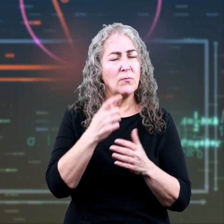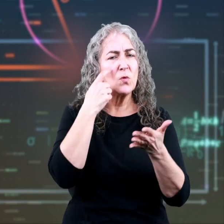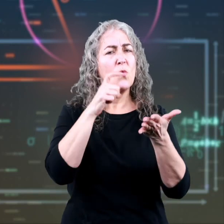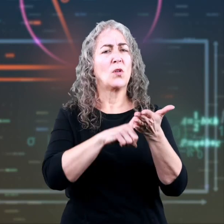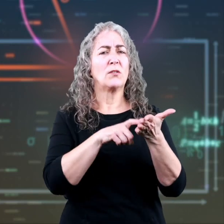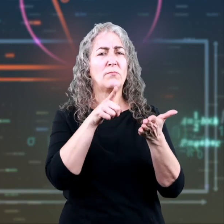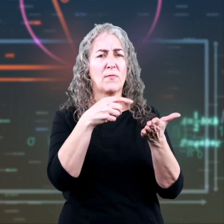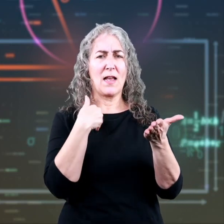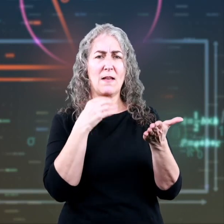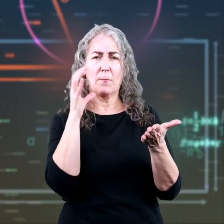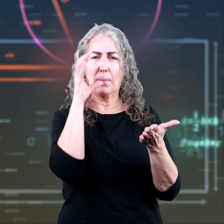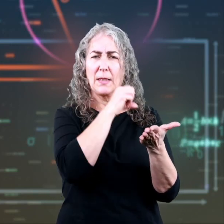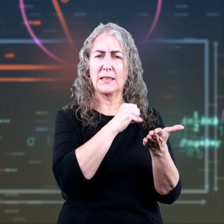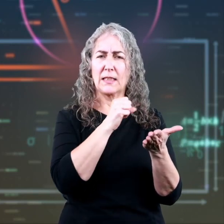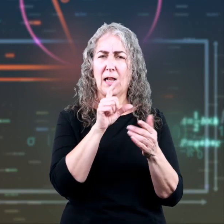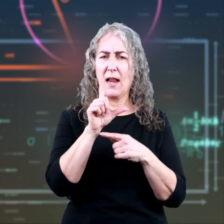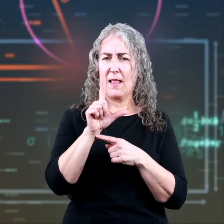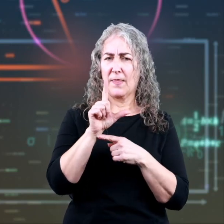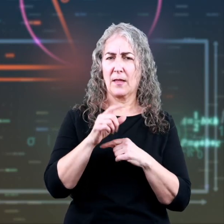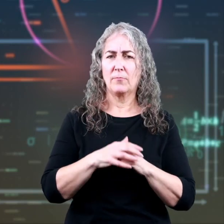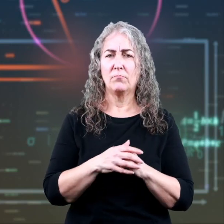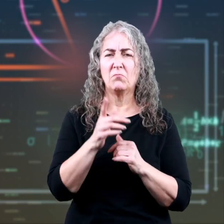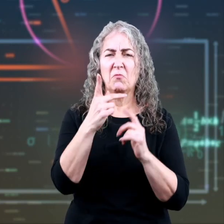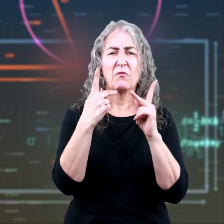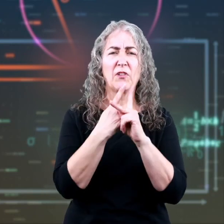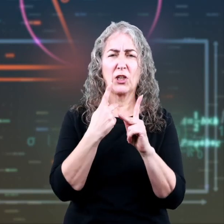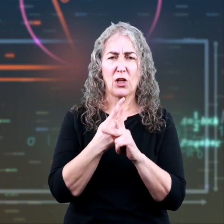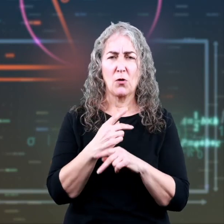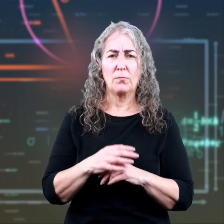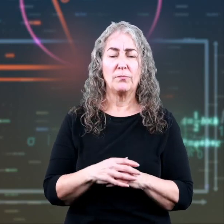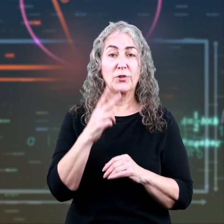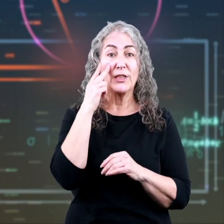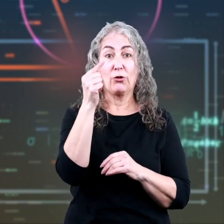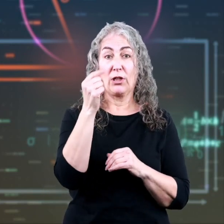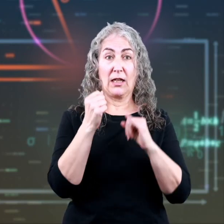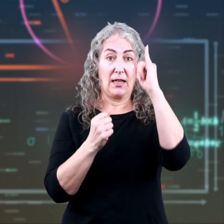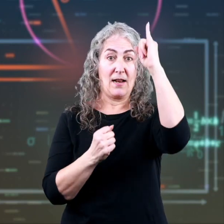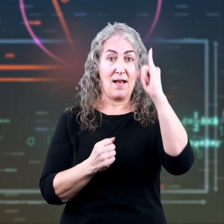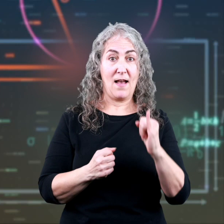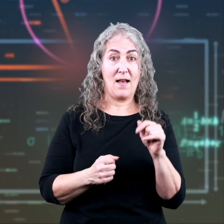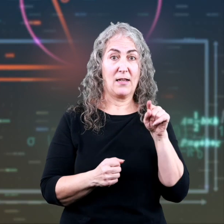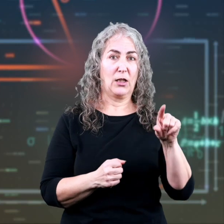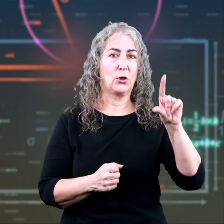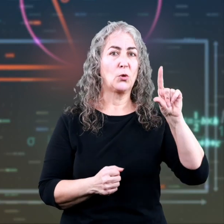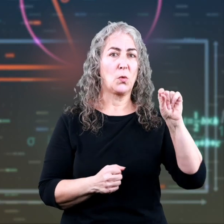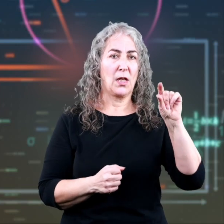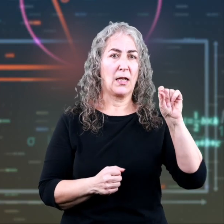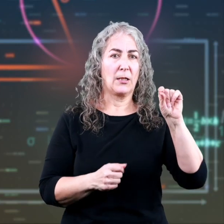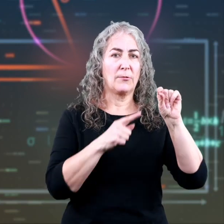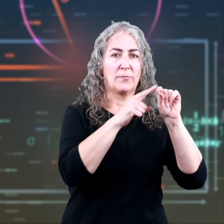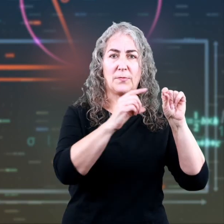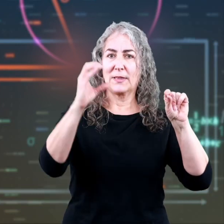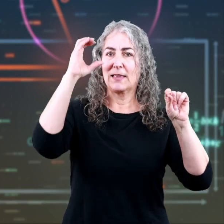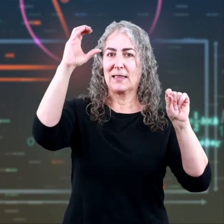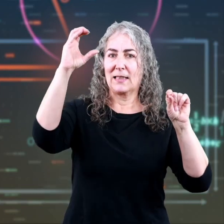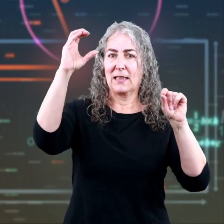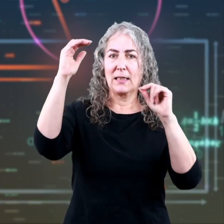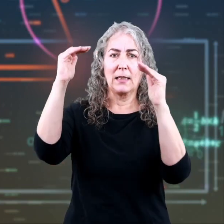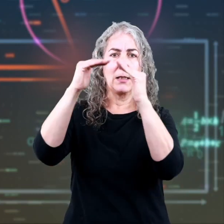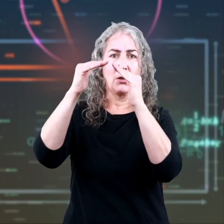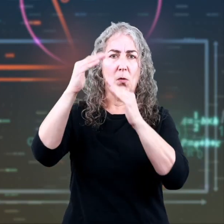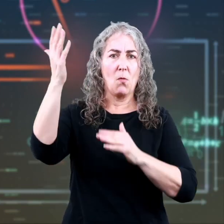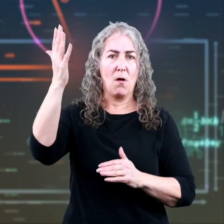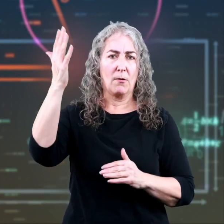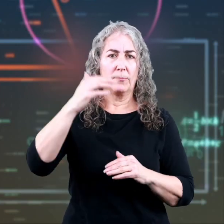Notice that there are missing lengths? Check it out. The length of the green line is 20 inches. This will help you find the length of C.